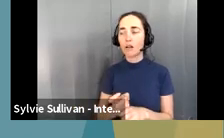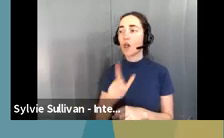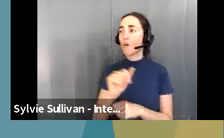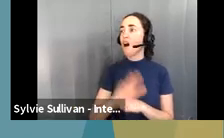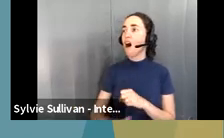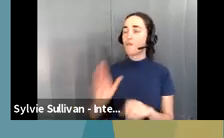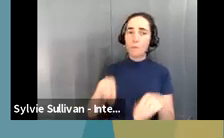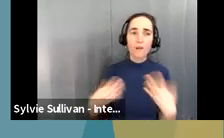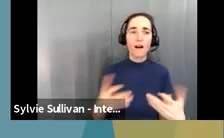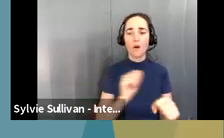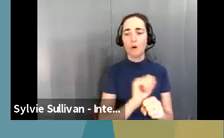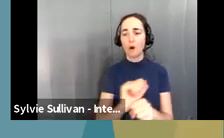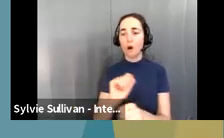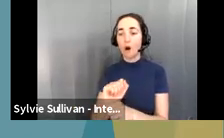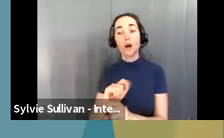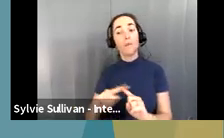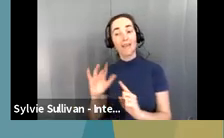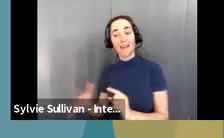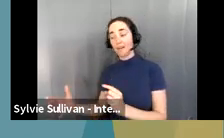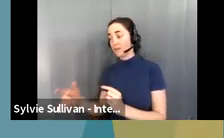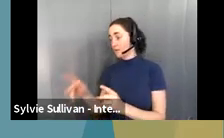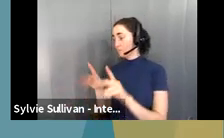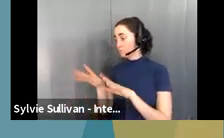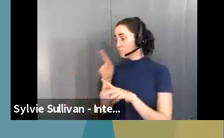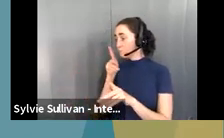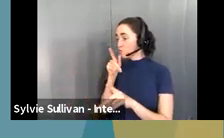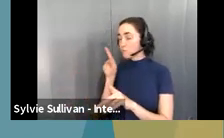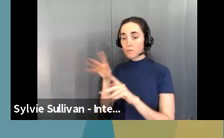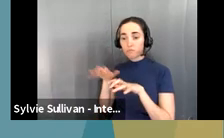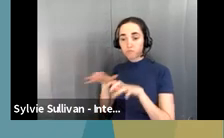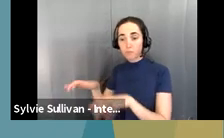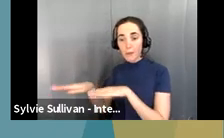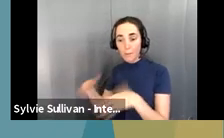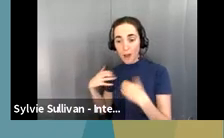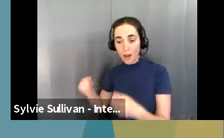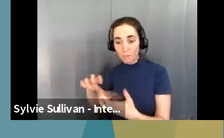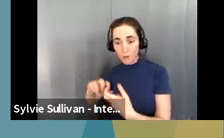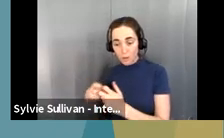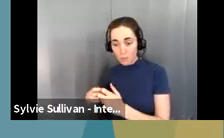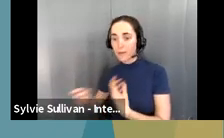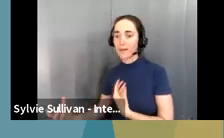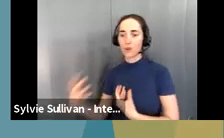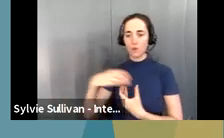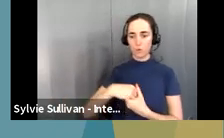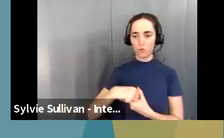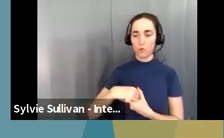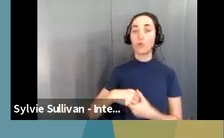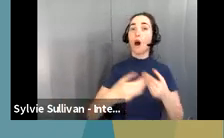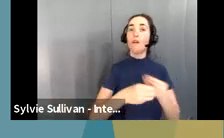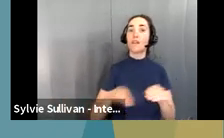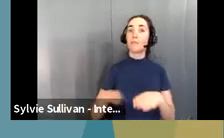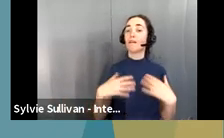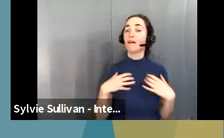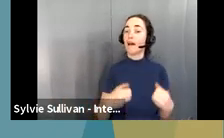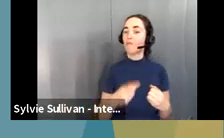inclusive of the behavioral health population. So, something specific that the Office of Behavioral Health is doing is that we are